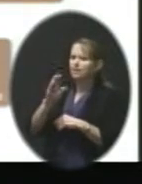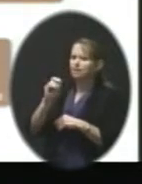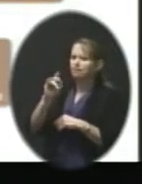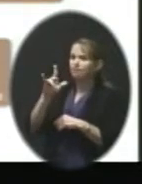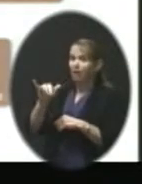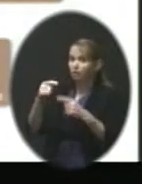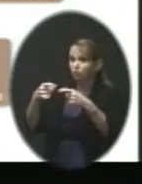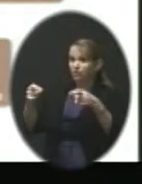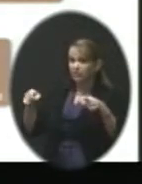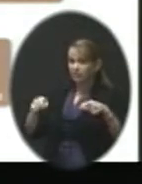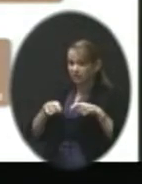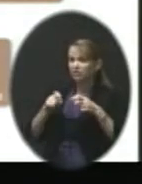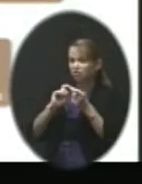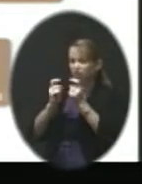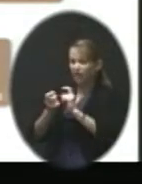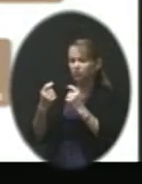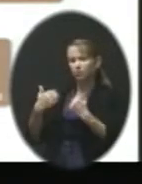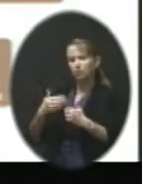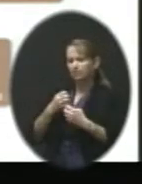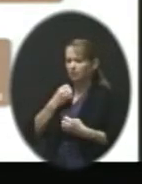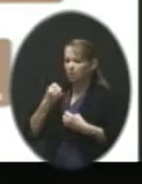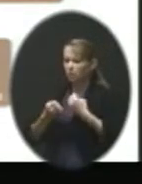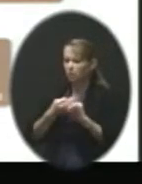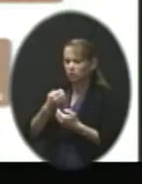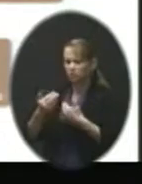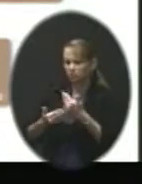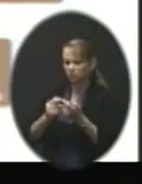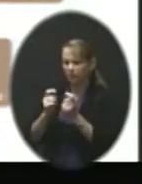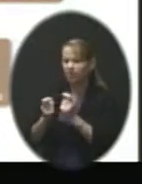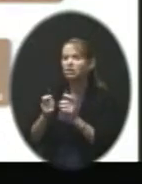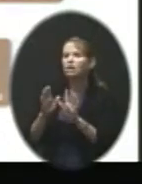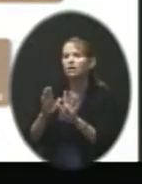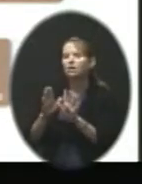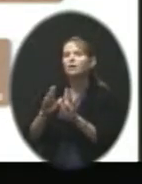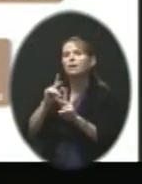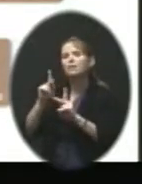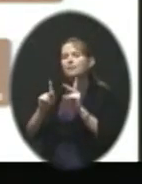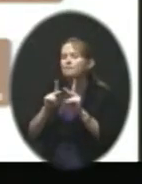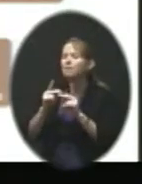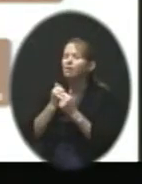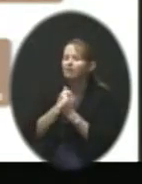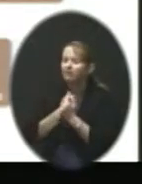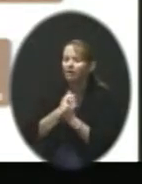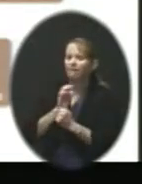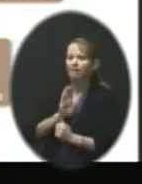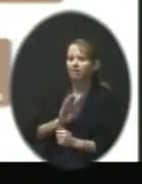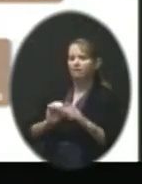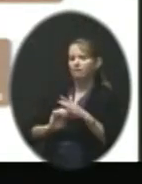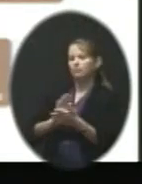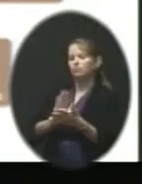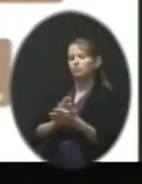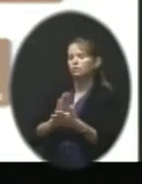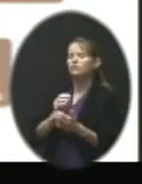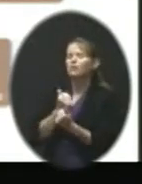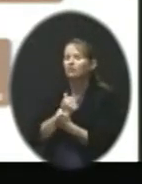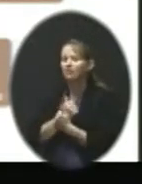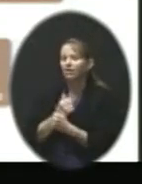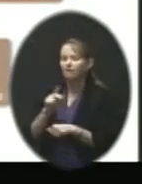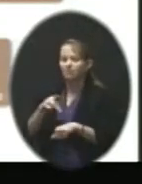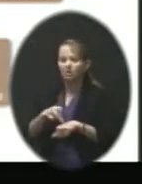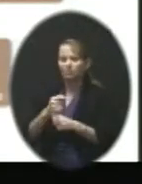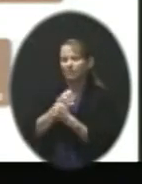emotional process. Here's the good news. People love the schools they're at. They love their principal. They love that second grade teacher.